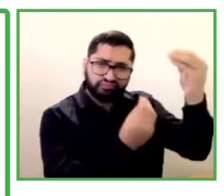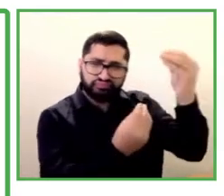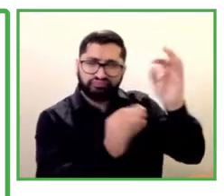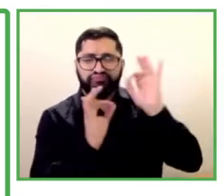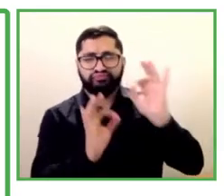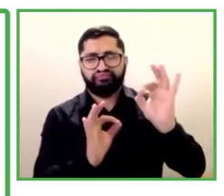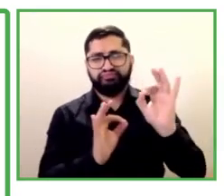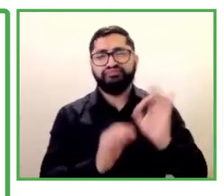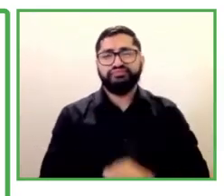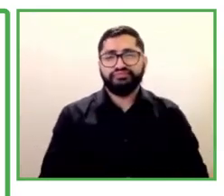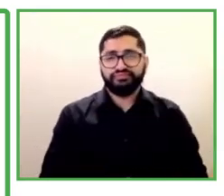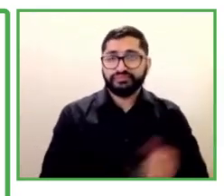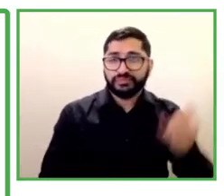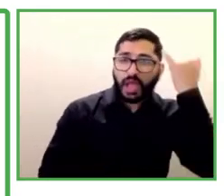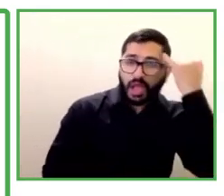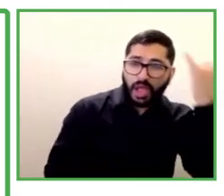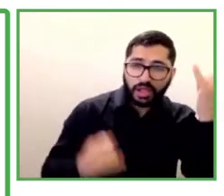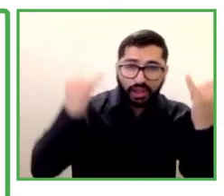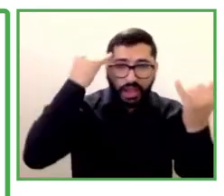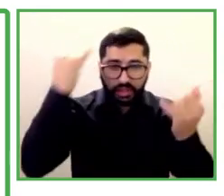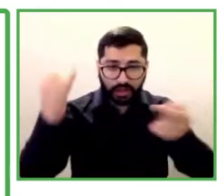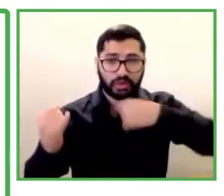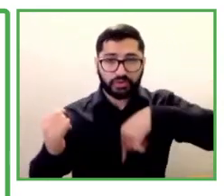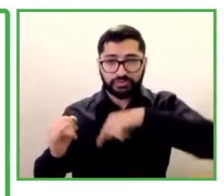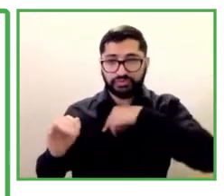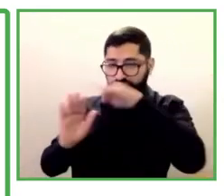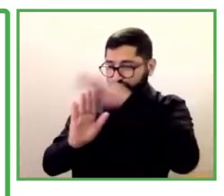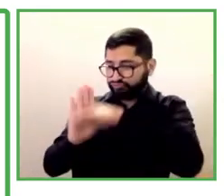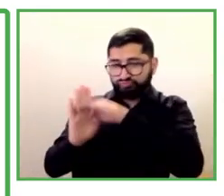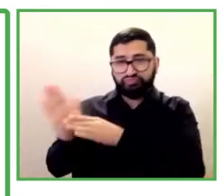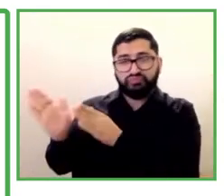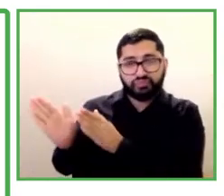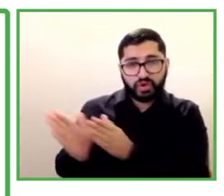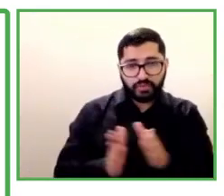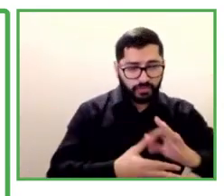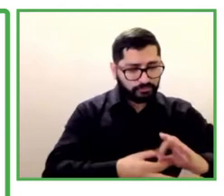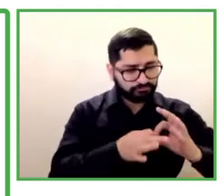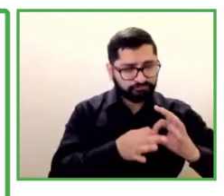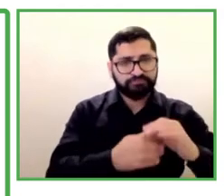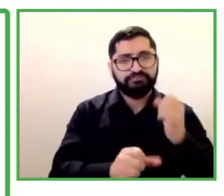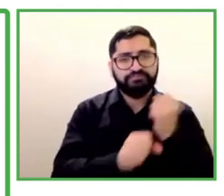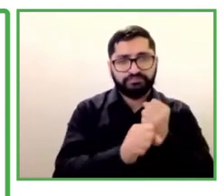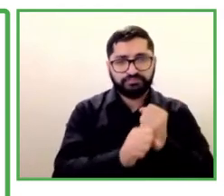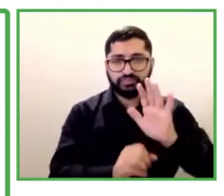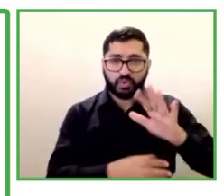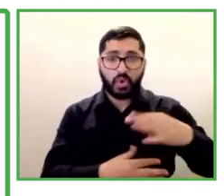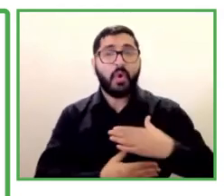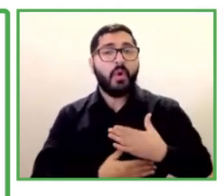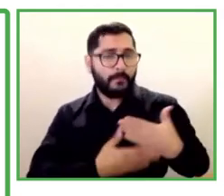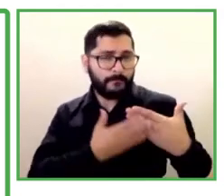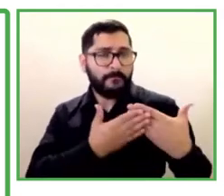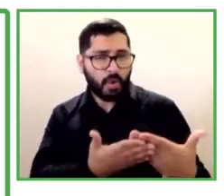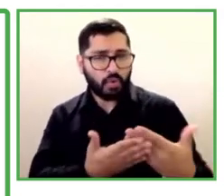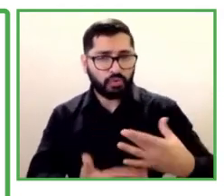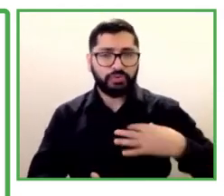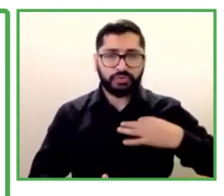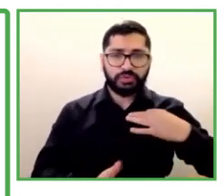of willingness they have to make this happen and what we can and will accomplish together.